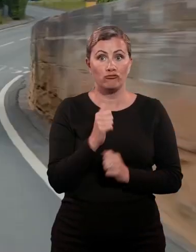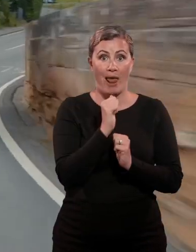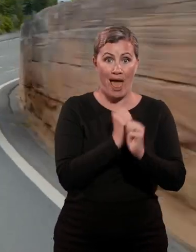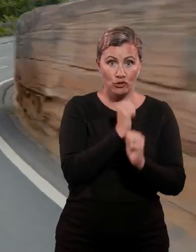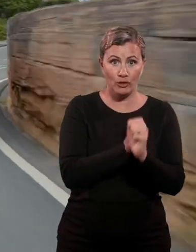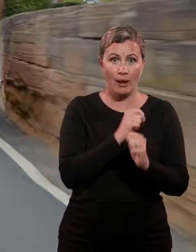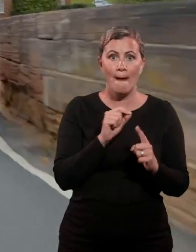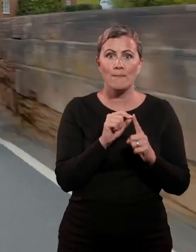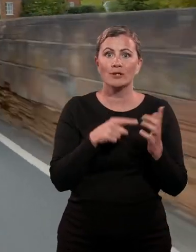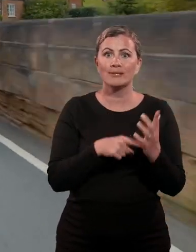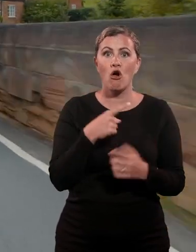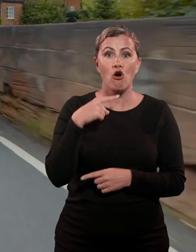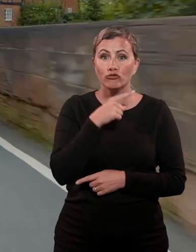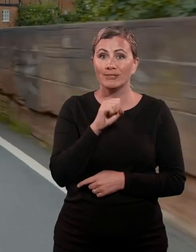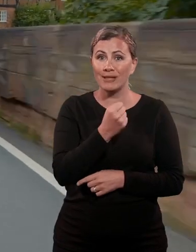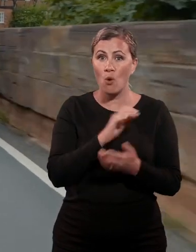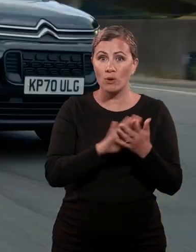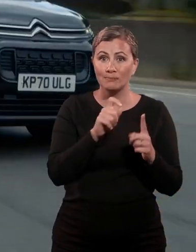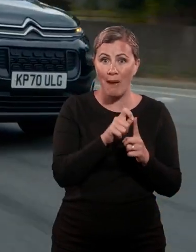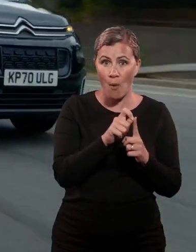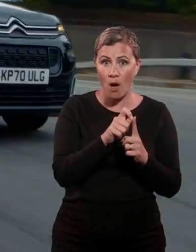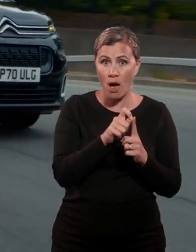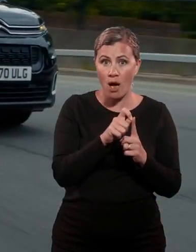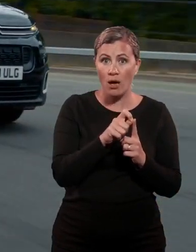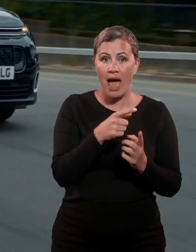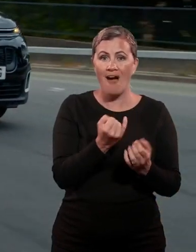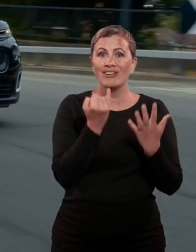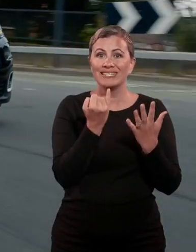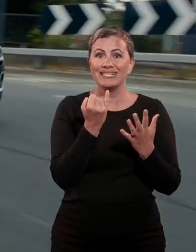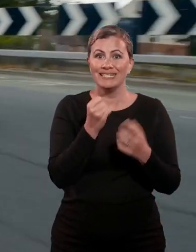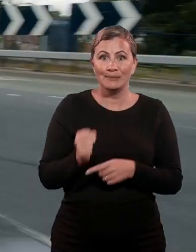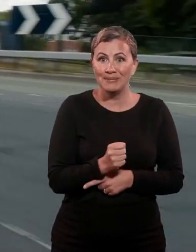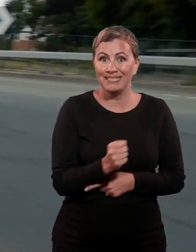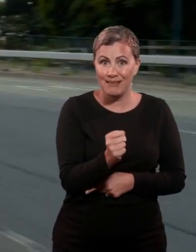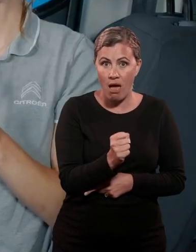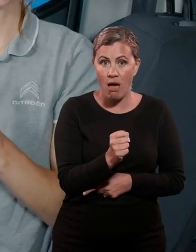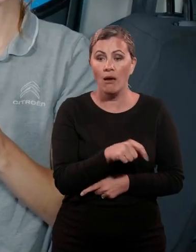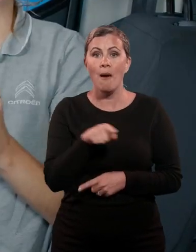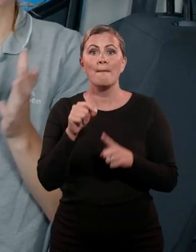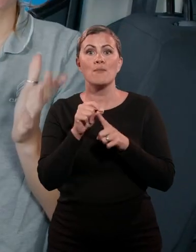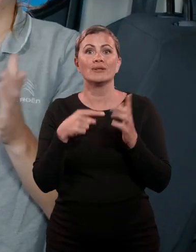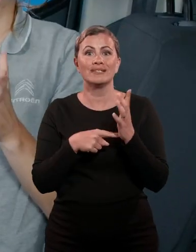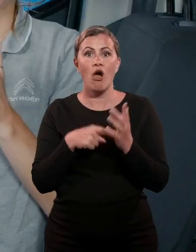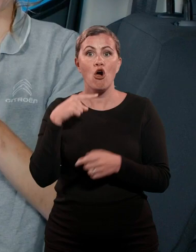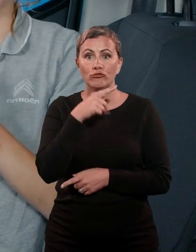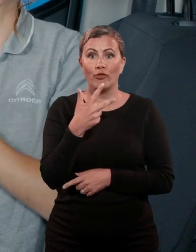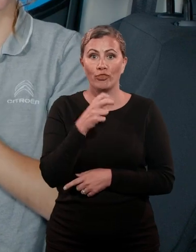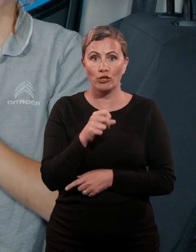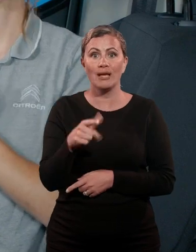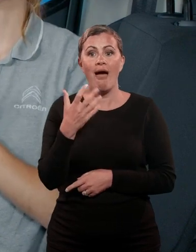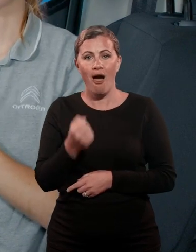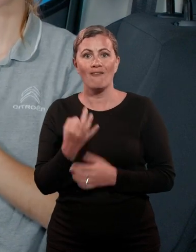version comes with a 6-speed manual gearbox, while the PureTech 130 comes with the smooth 8-speed E88